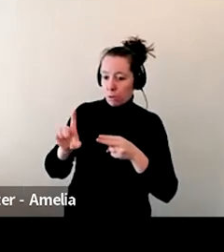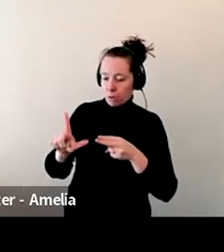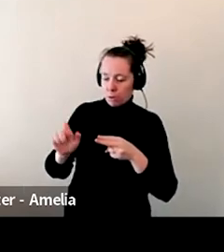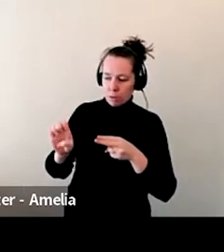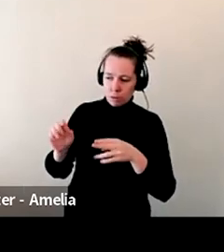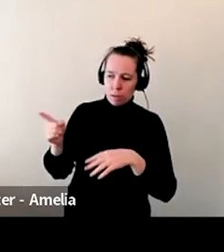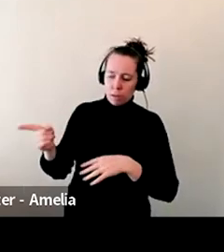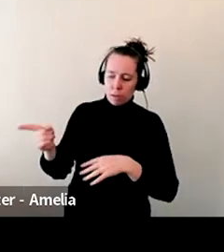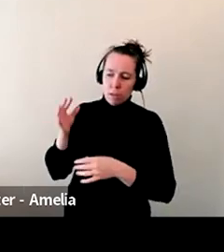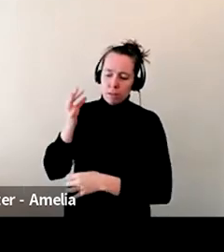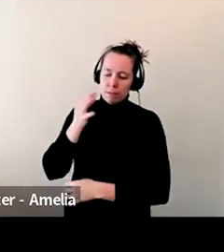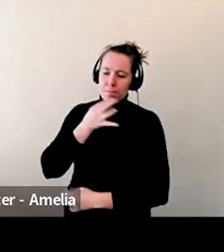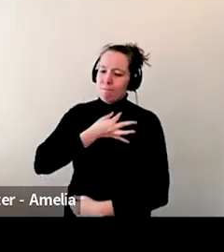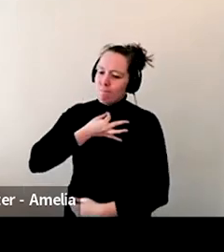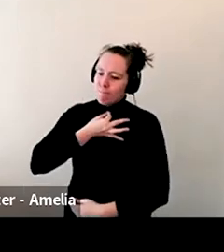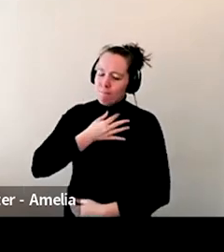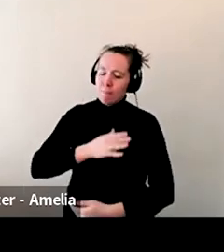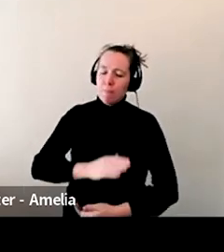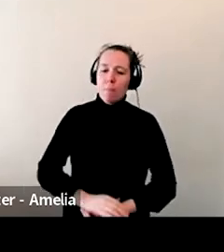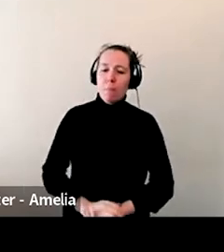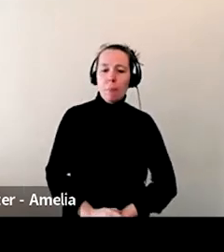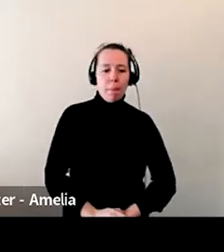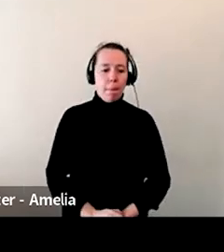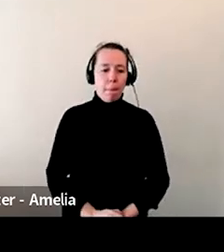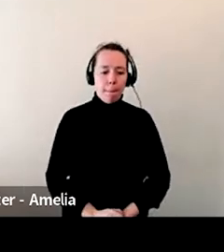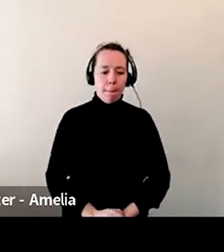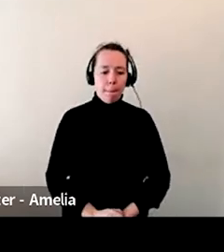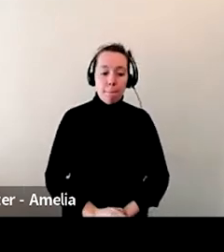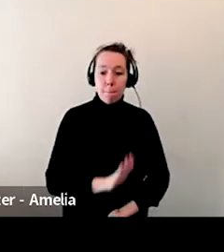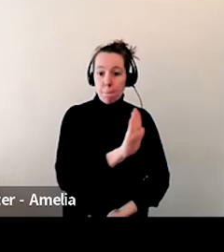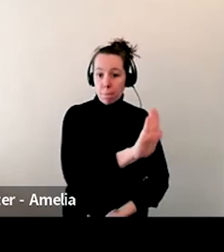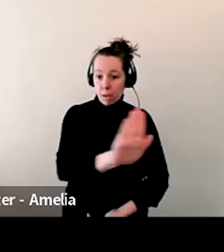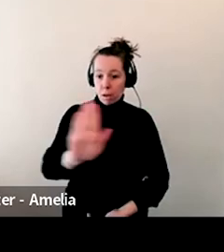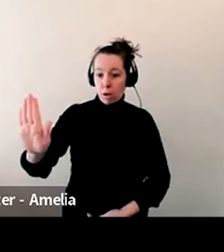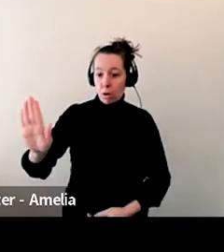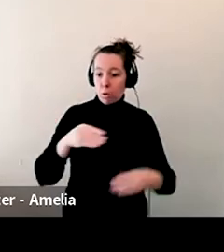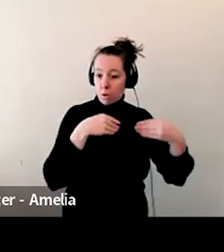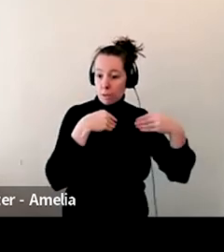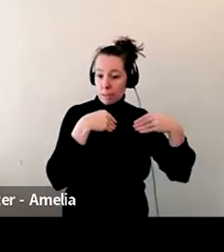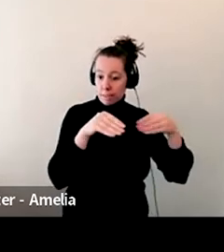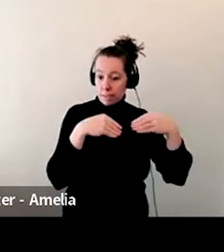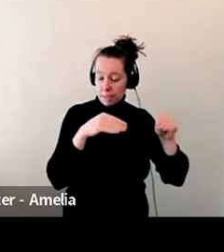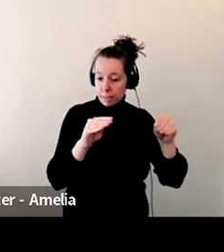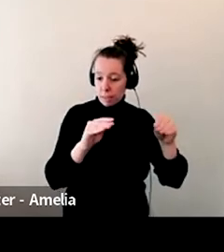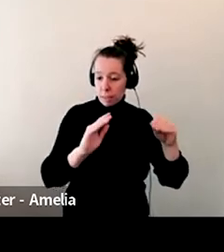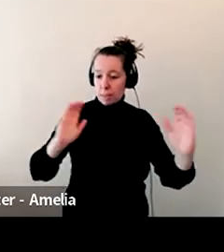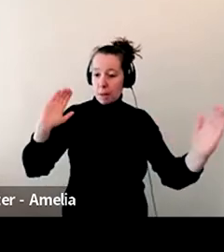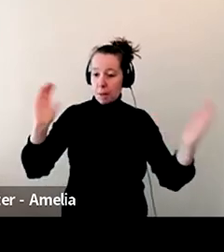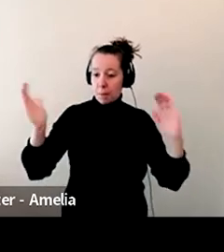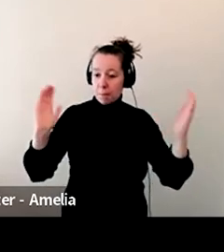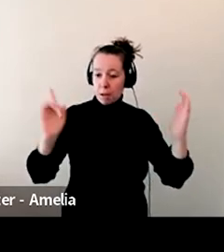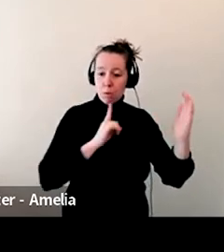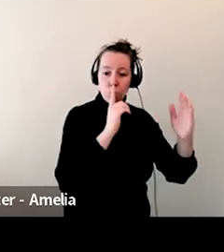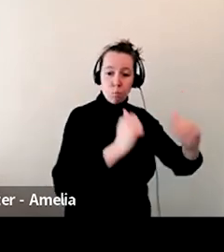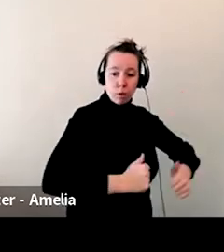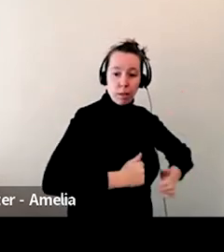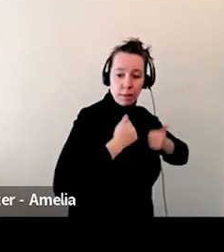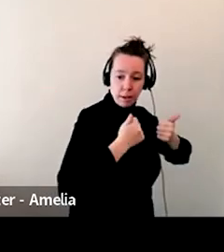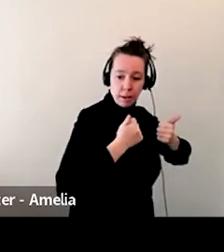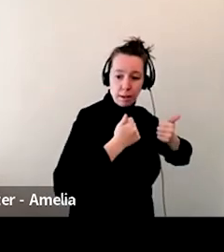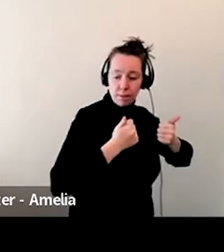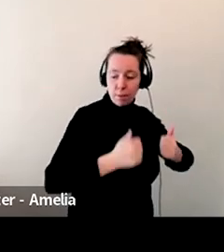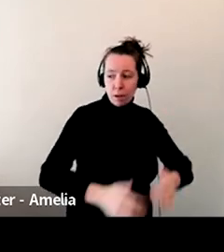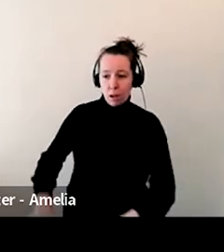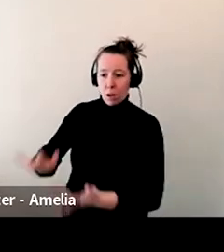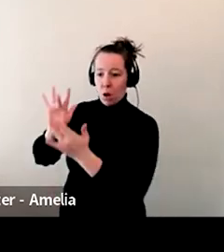about your online sales versus your, uh, in-person sales as various